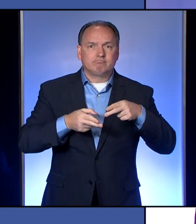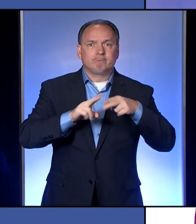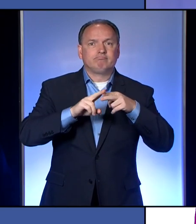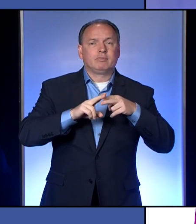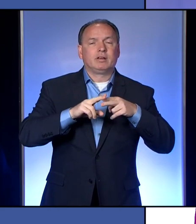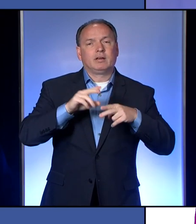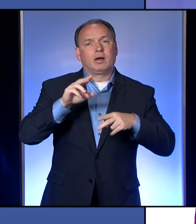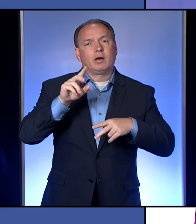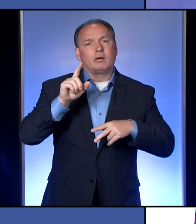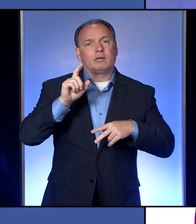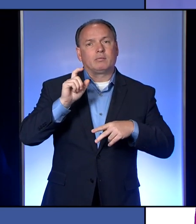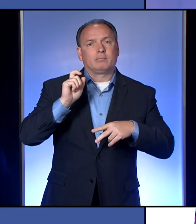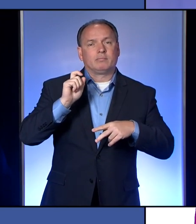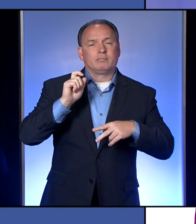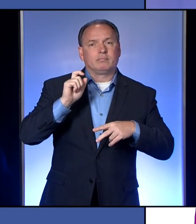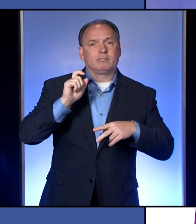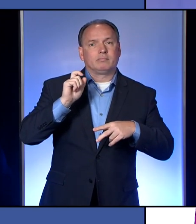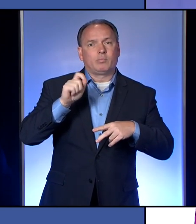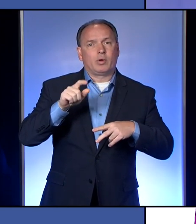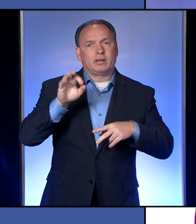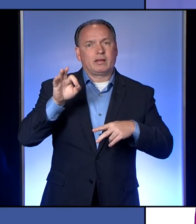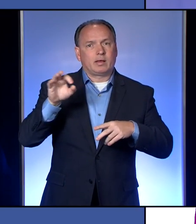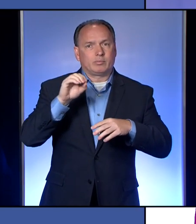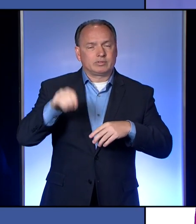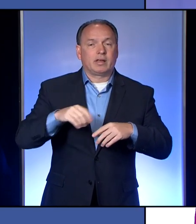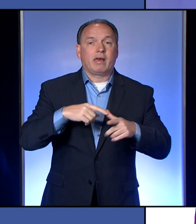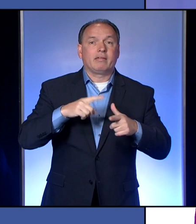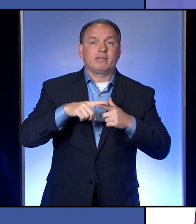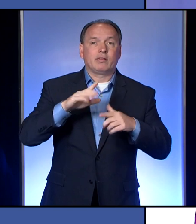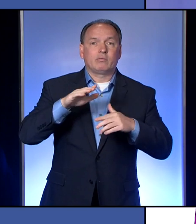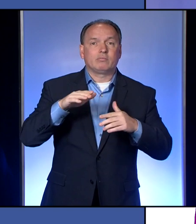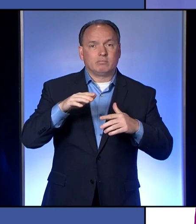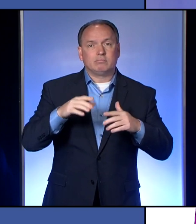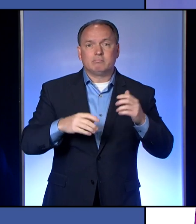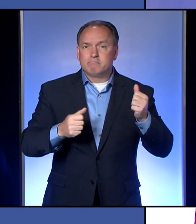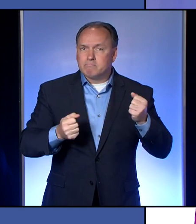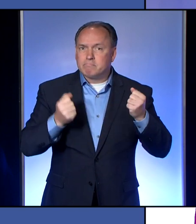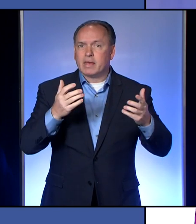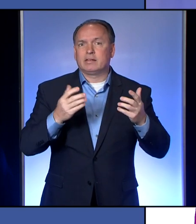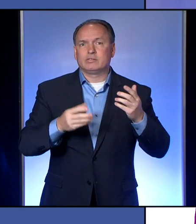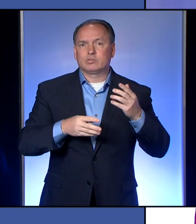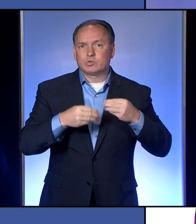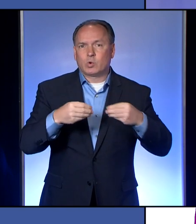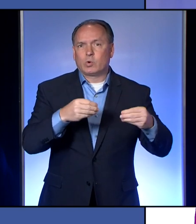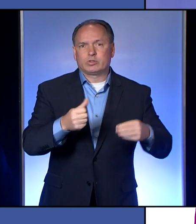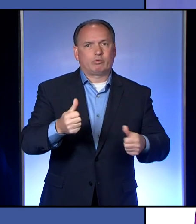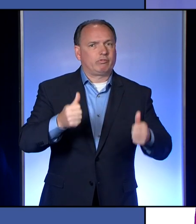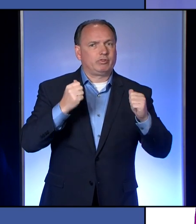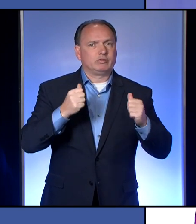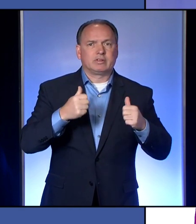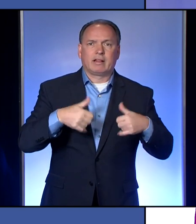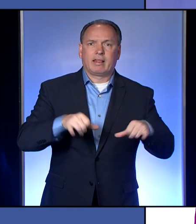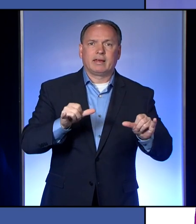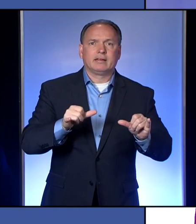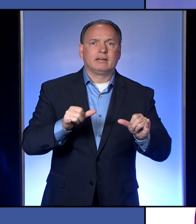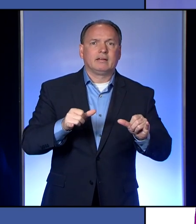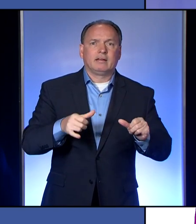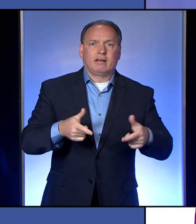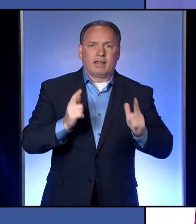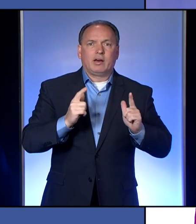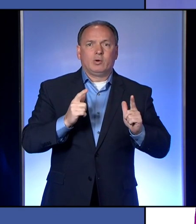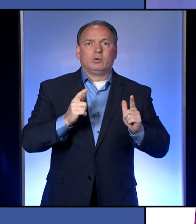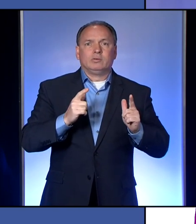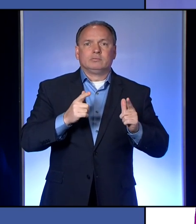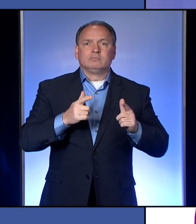and it was also noted that many stores are now refusing to allow customers to enter unless they're wearing a mask. They noticed many